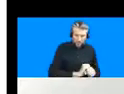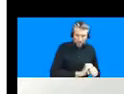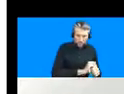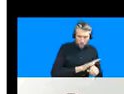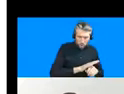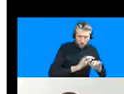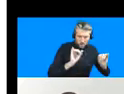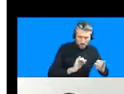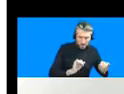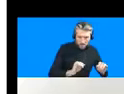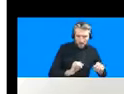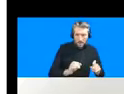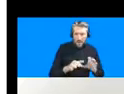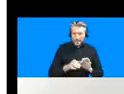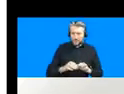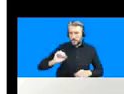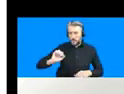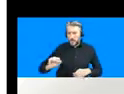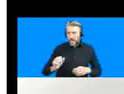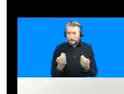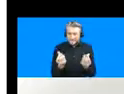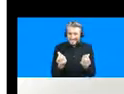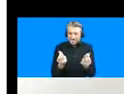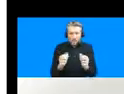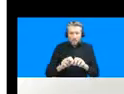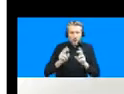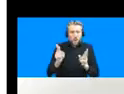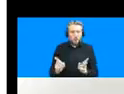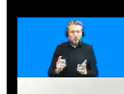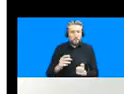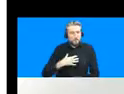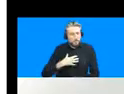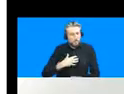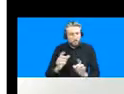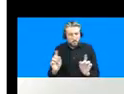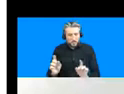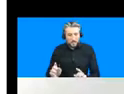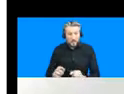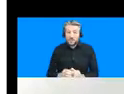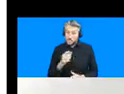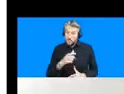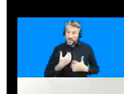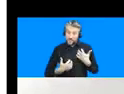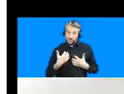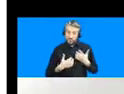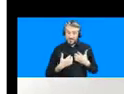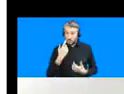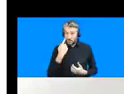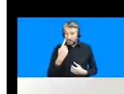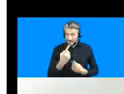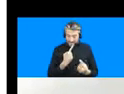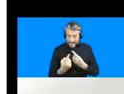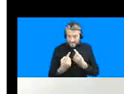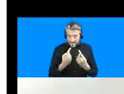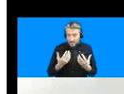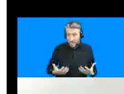-a-vis the material conditions of their homes so this is some interesting data that is uh you know coming coming out of out of the survey and we're sort